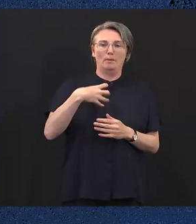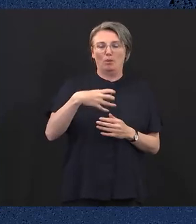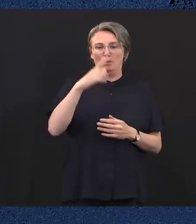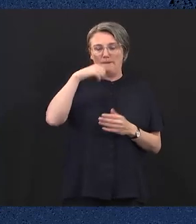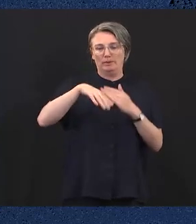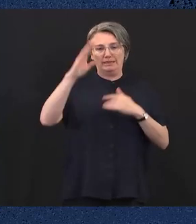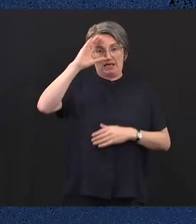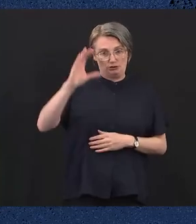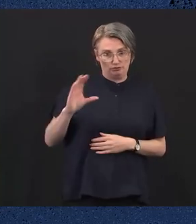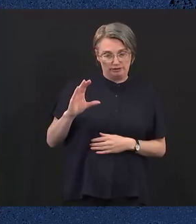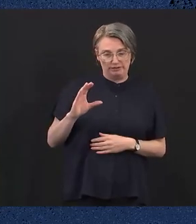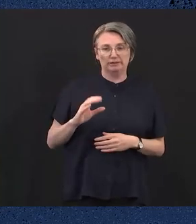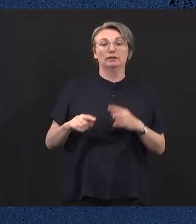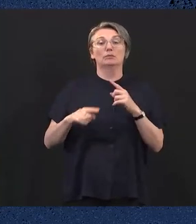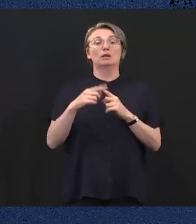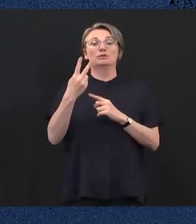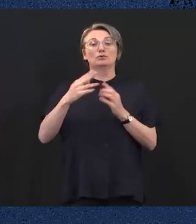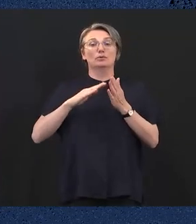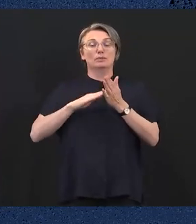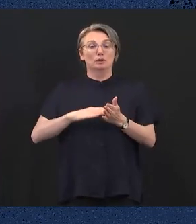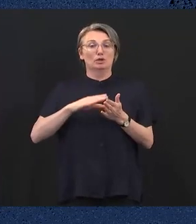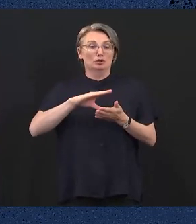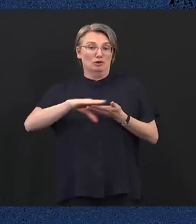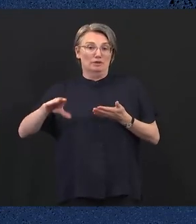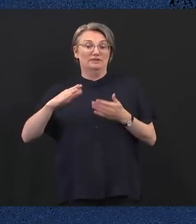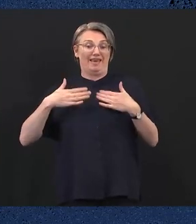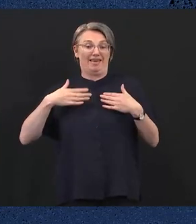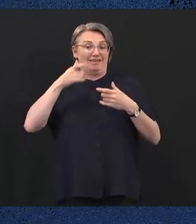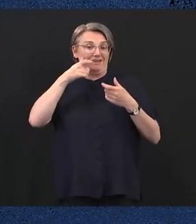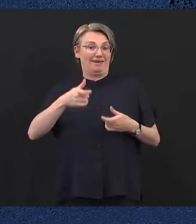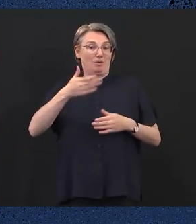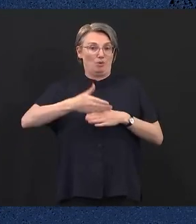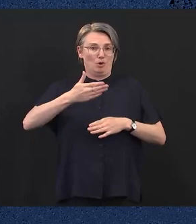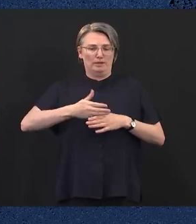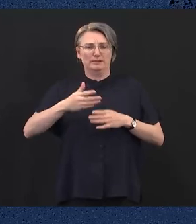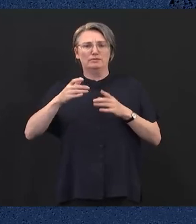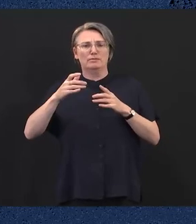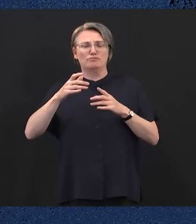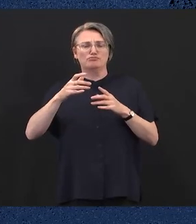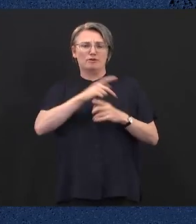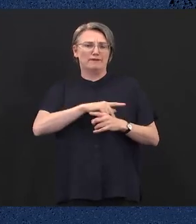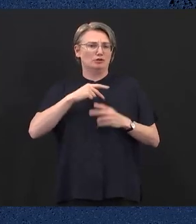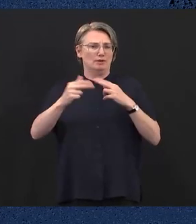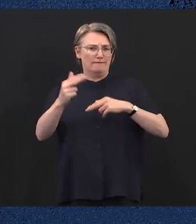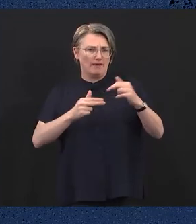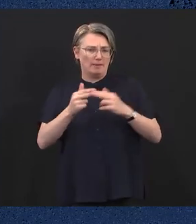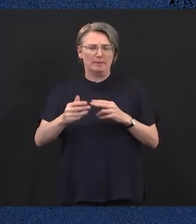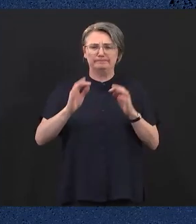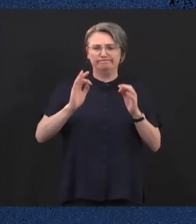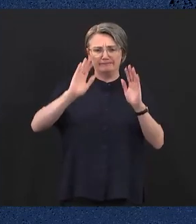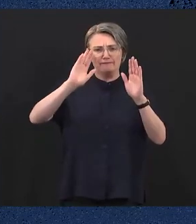$2 million for professional development for healthcare workers, including how to communicate with people with autism,